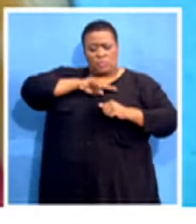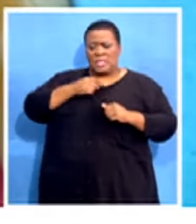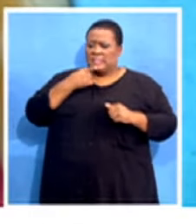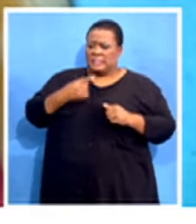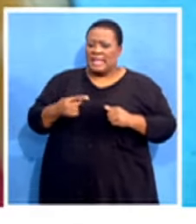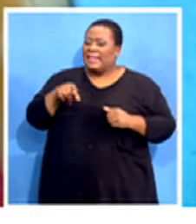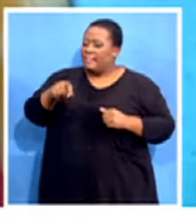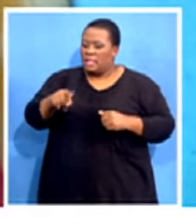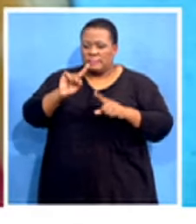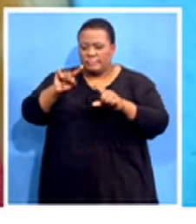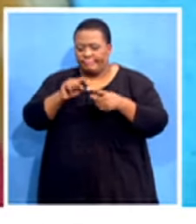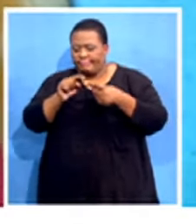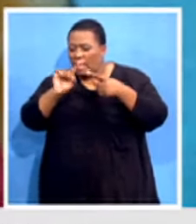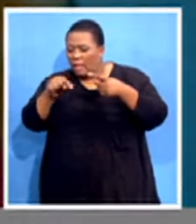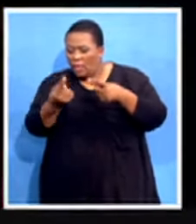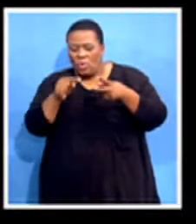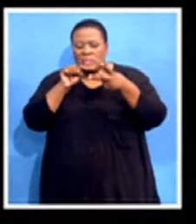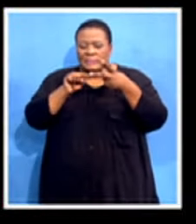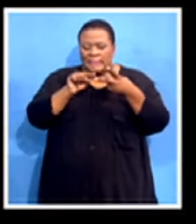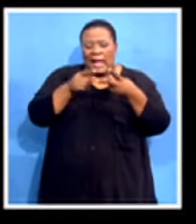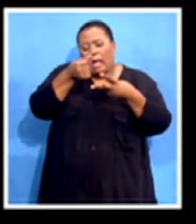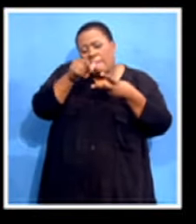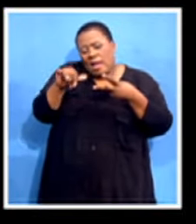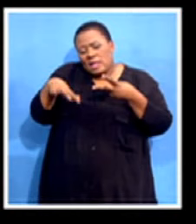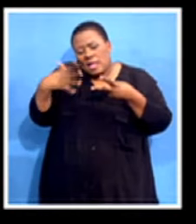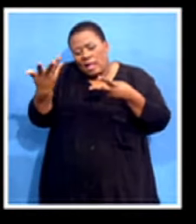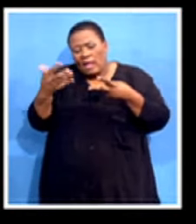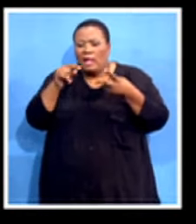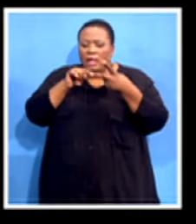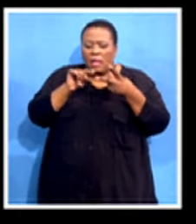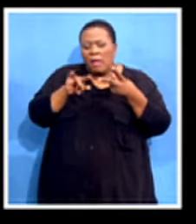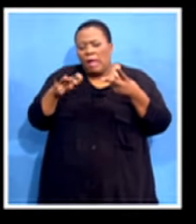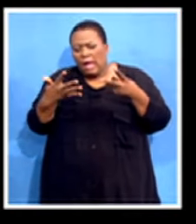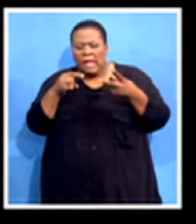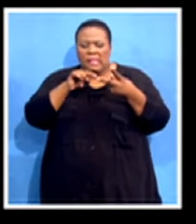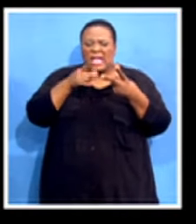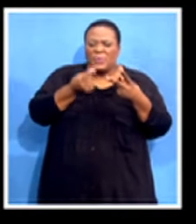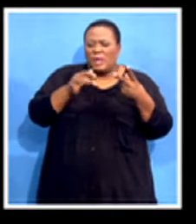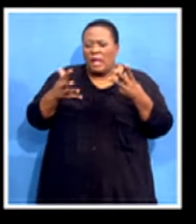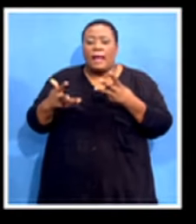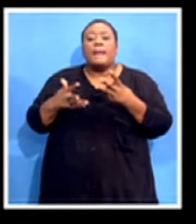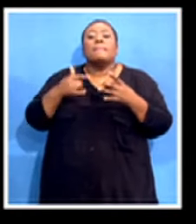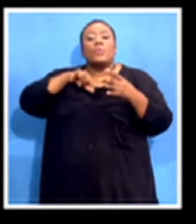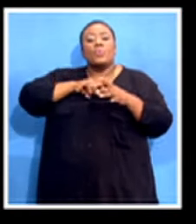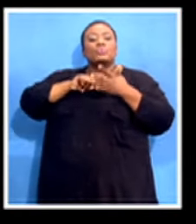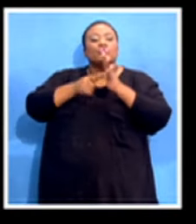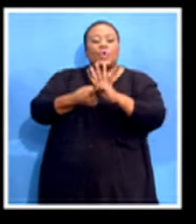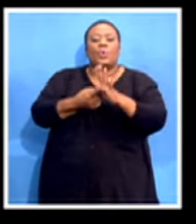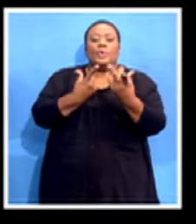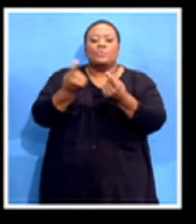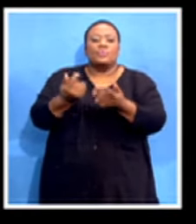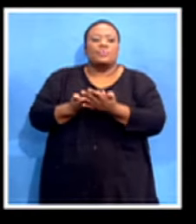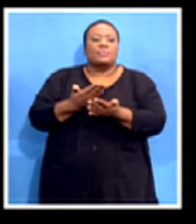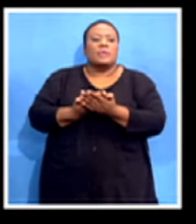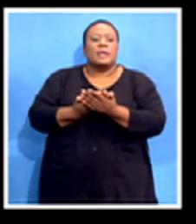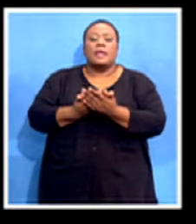this is not practical or they don't have money, we're going to show them other steps that can be done. For example, when you issue a text